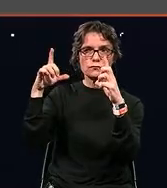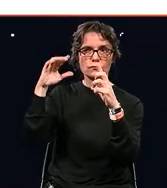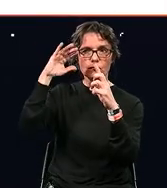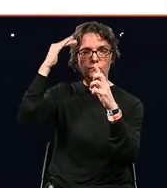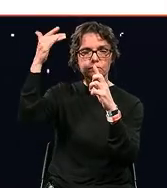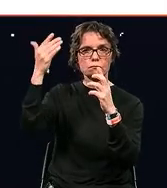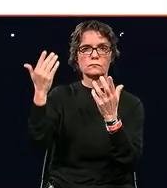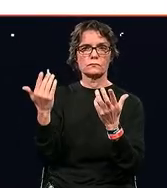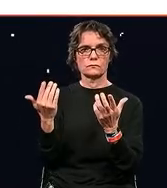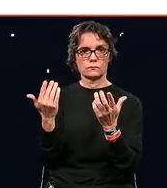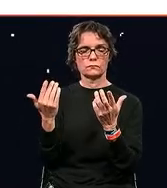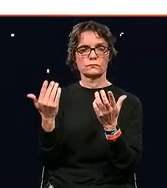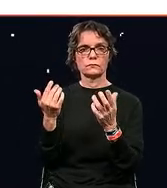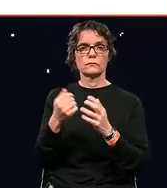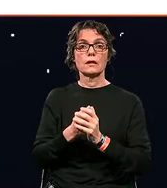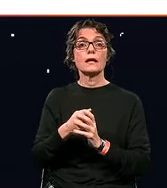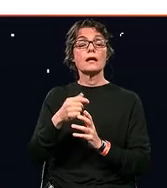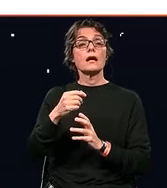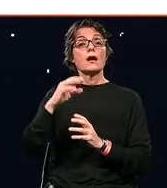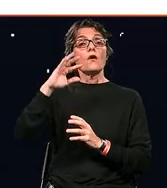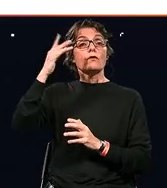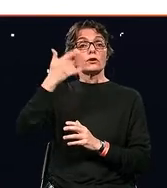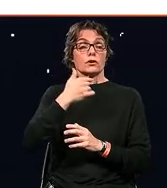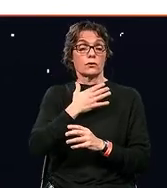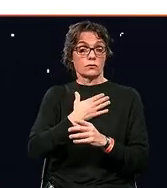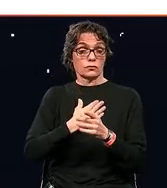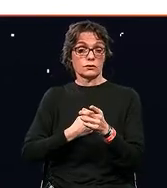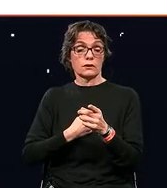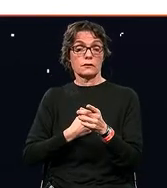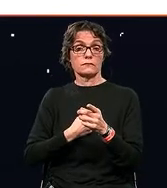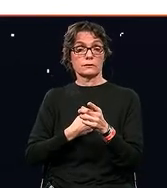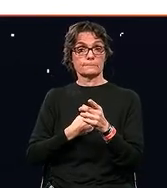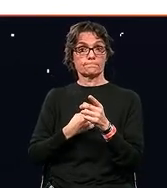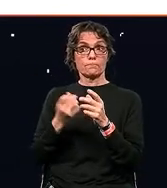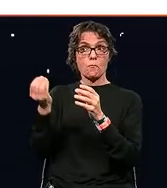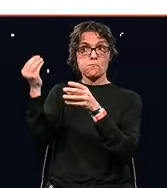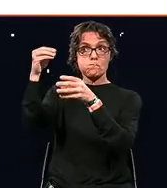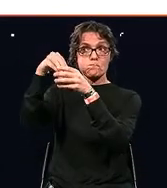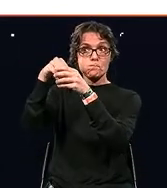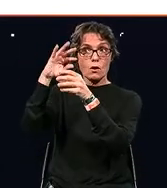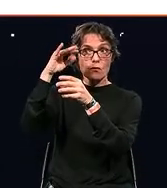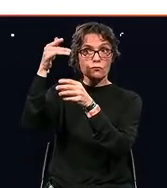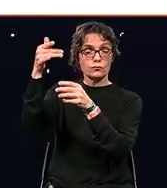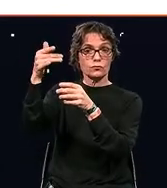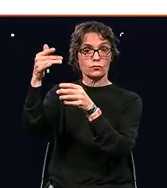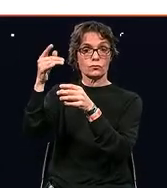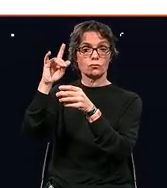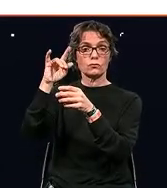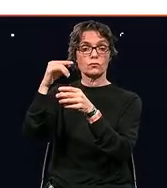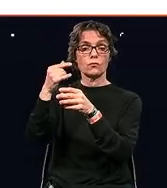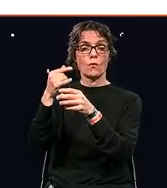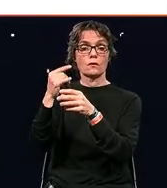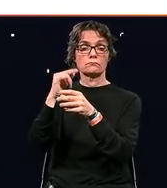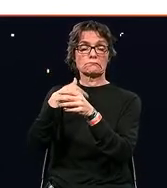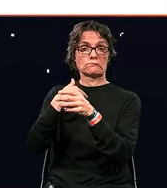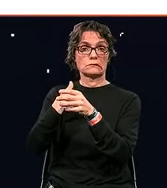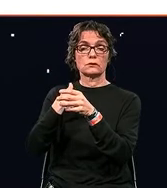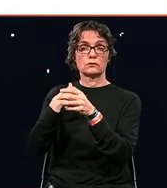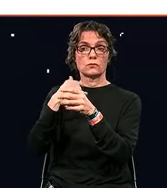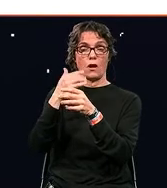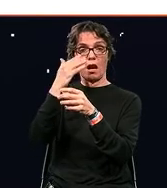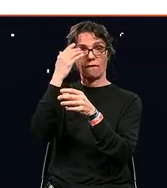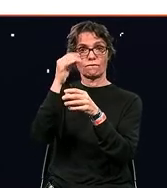And the future that I'd like to see more of when it comes to the intersection of digital